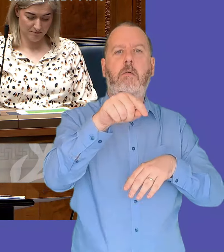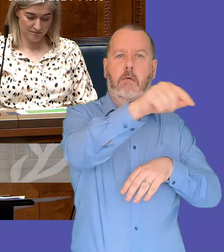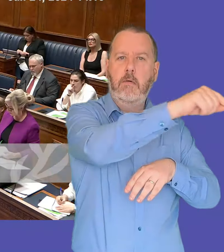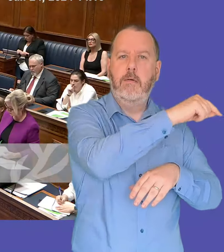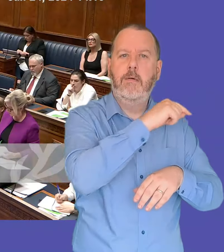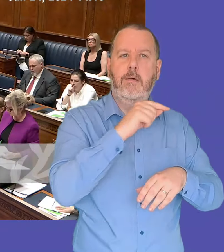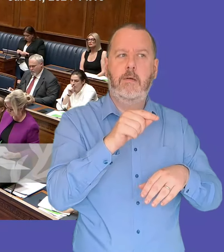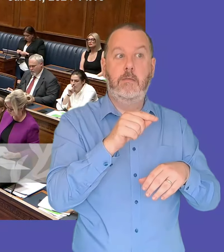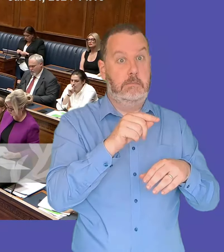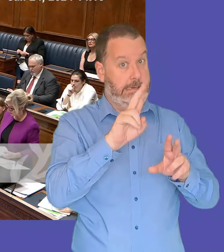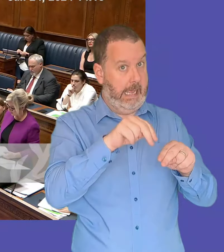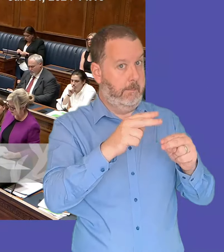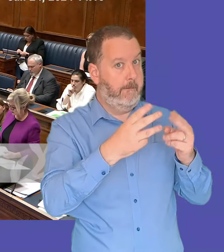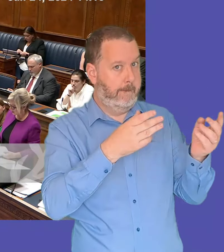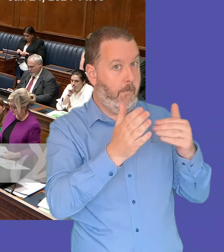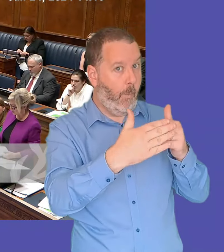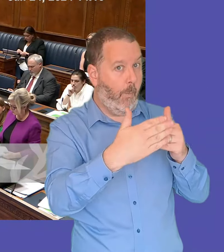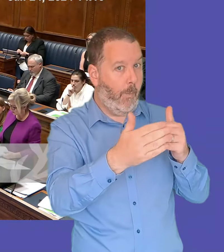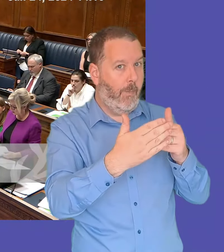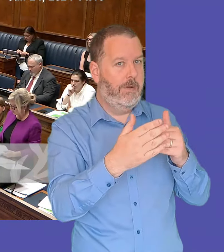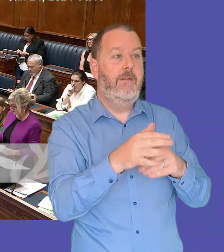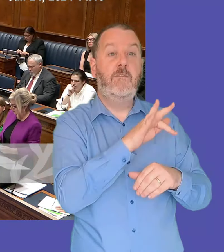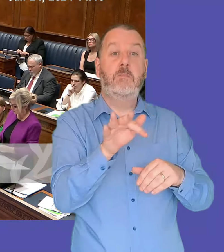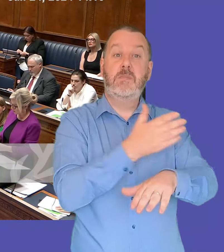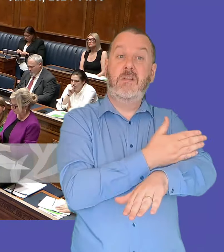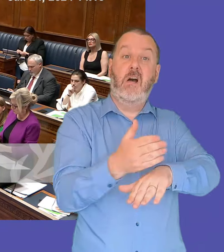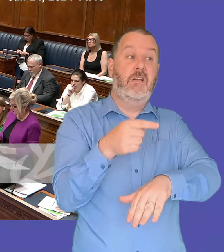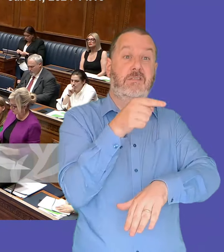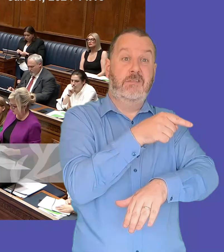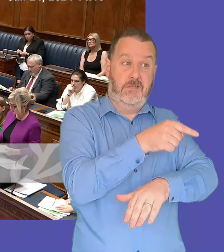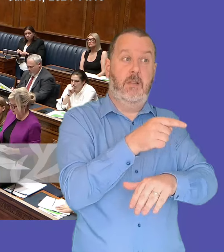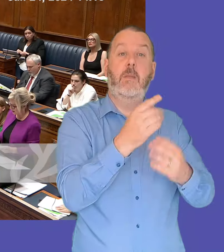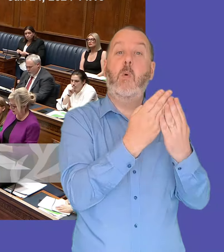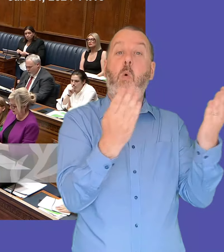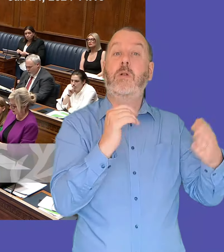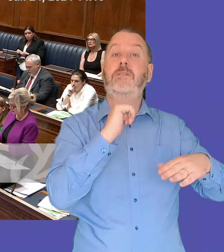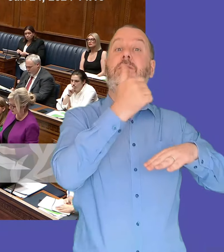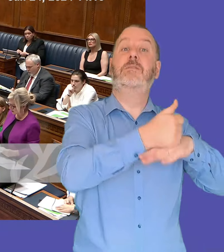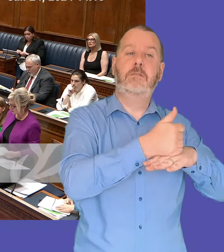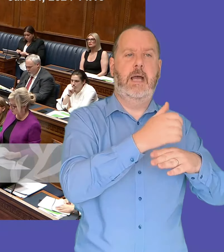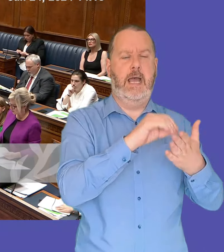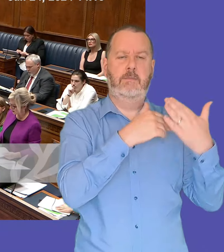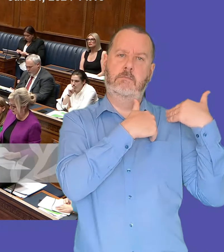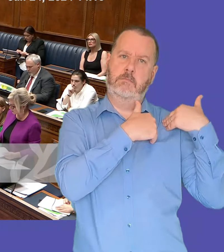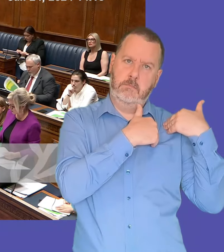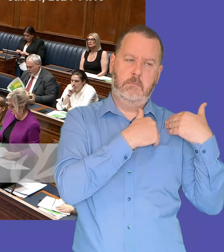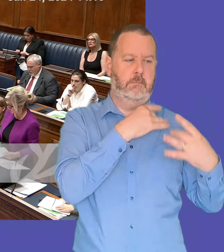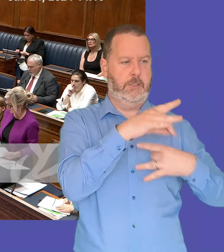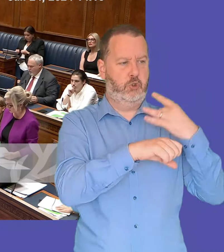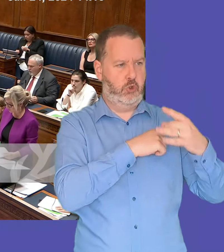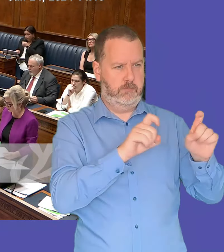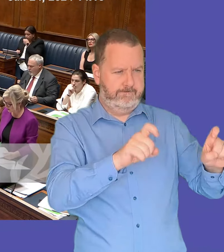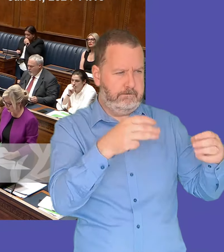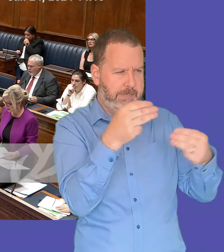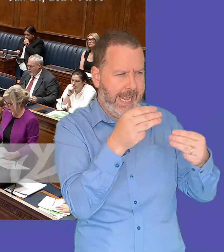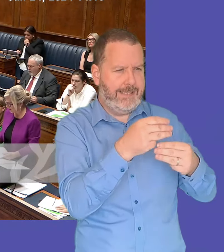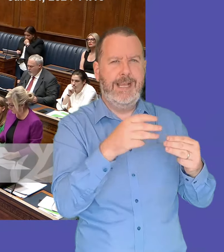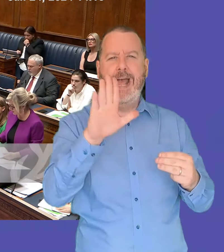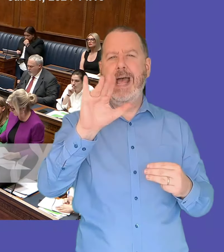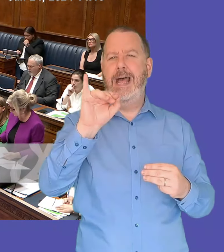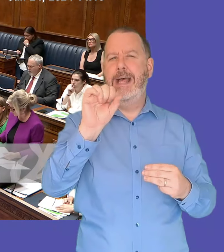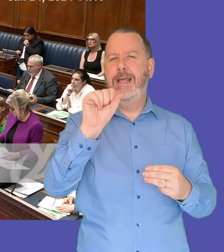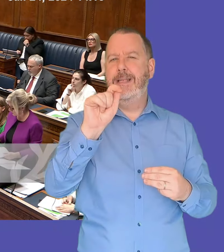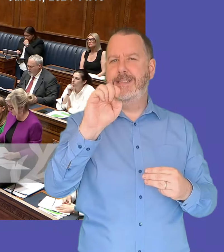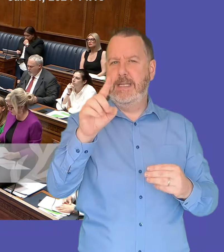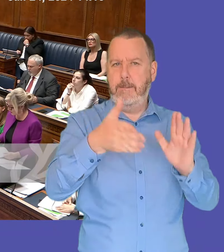indeed uh throughout uh since its inception they've had current functions around retaining the site ensuring the listed buildings are preserved they have